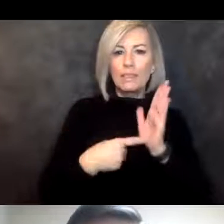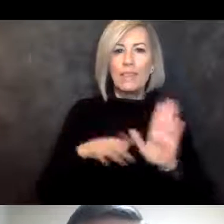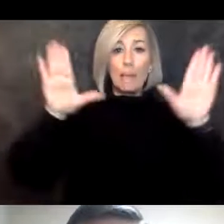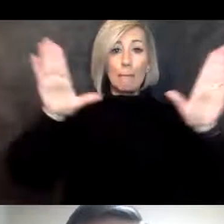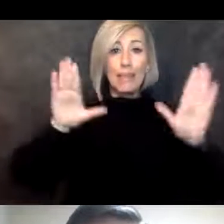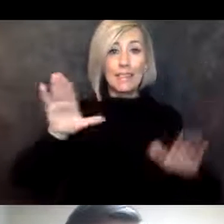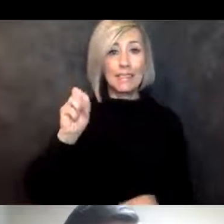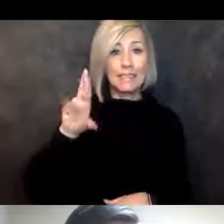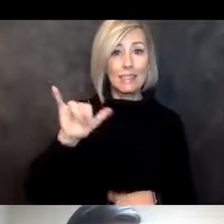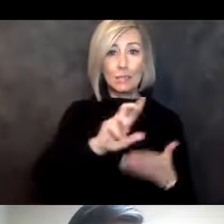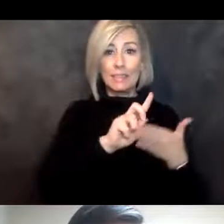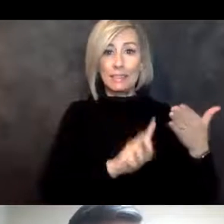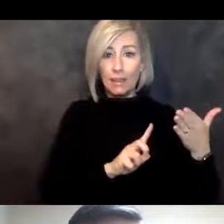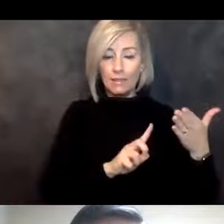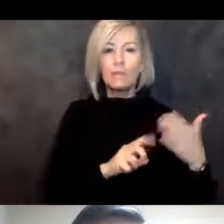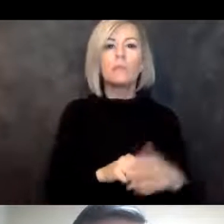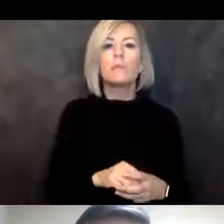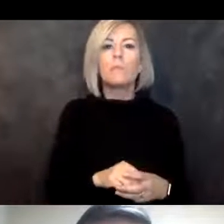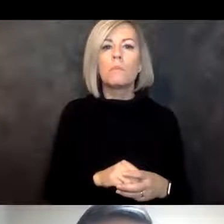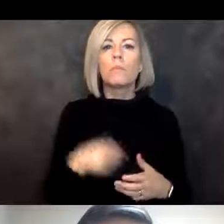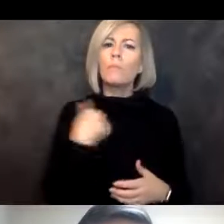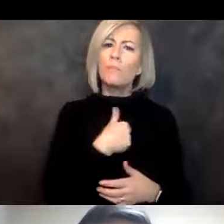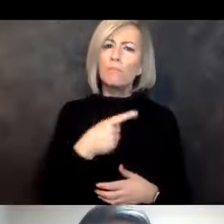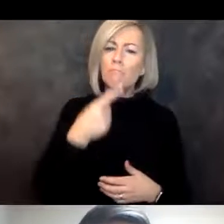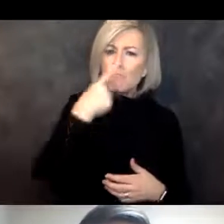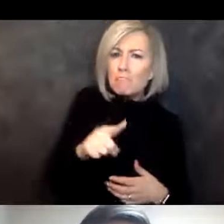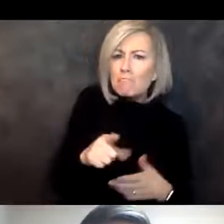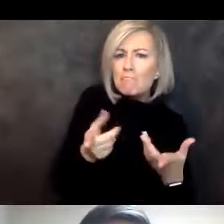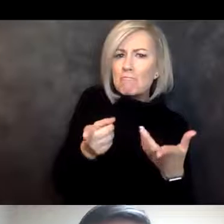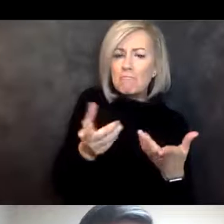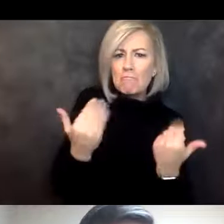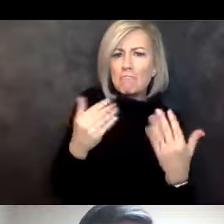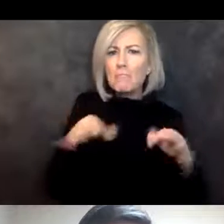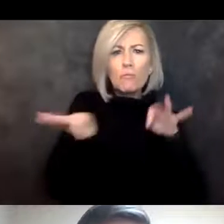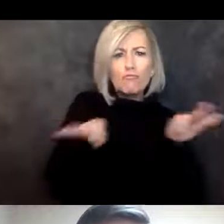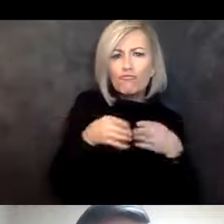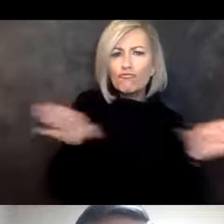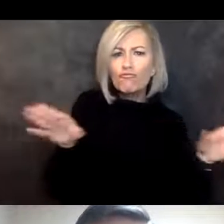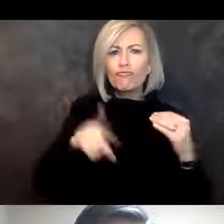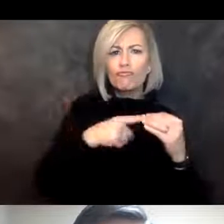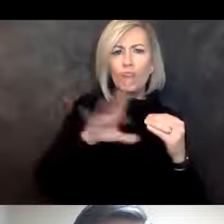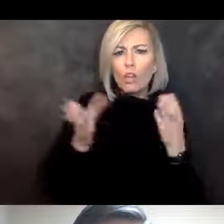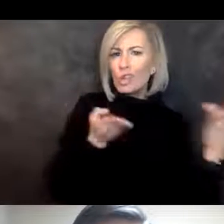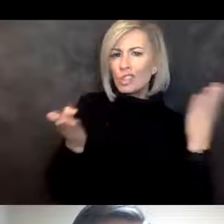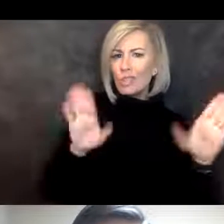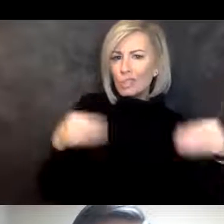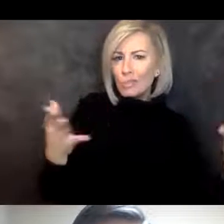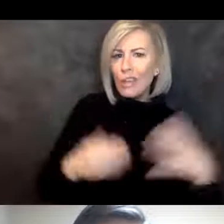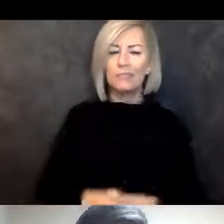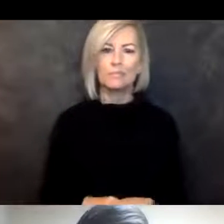Sensory Designs and we would like it if you could start by giving us a nice overview of the services you provide there.